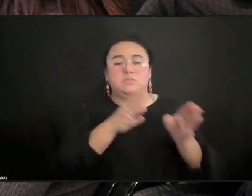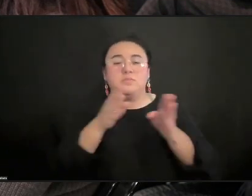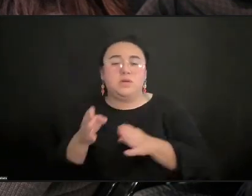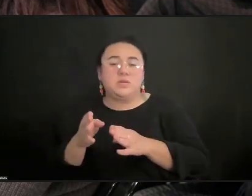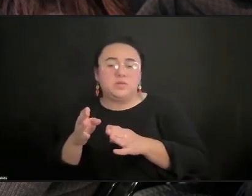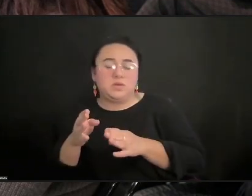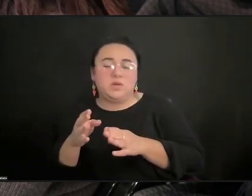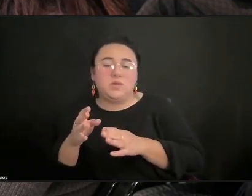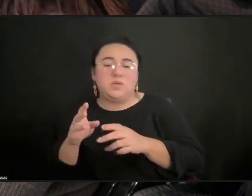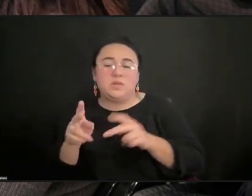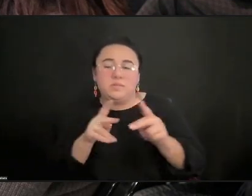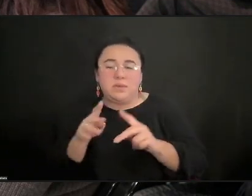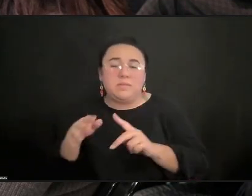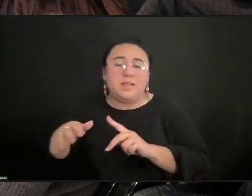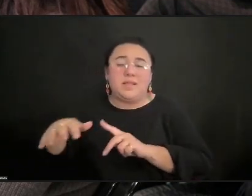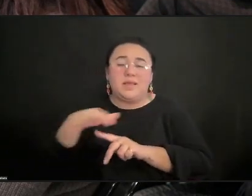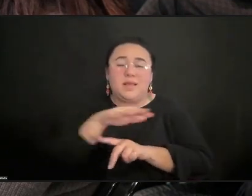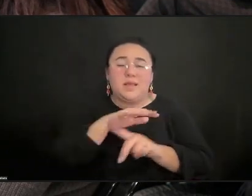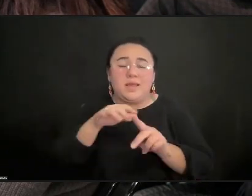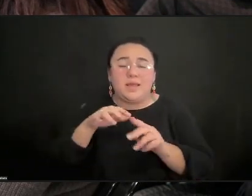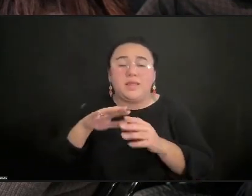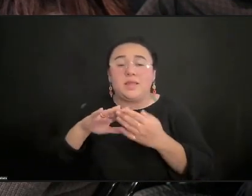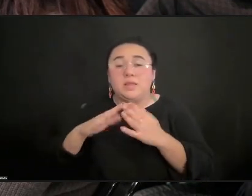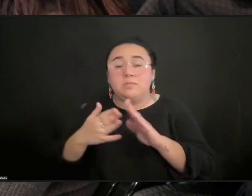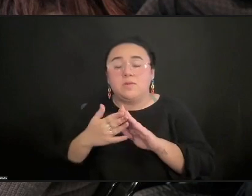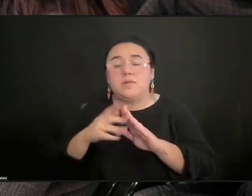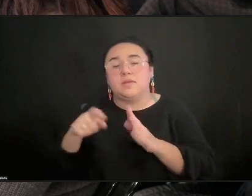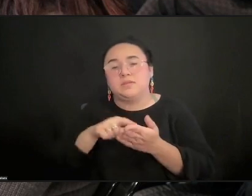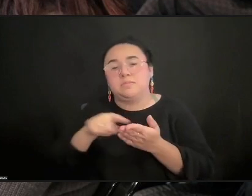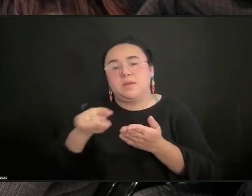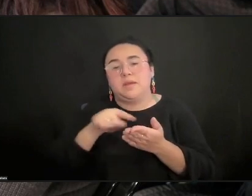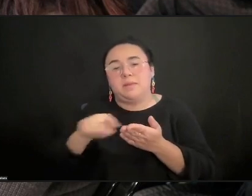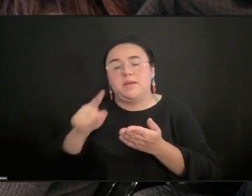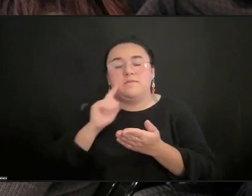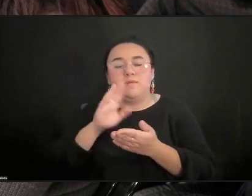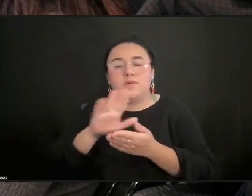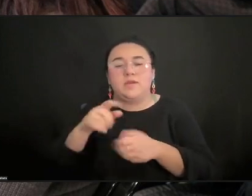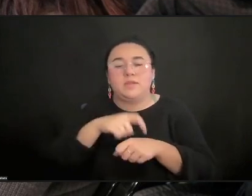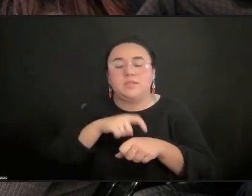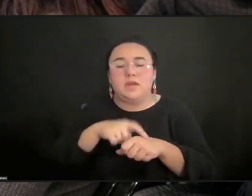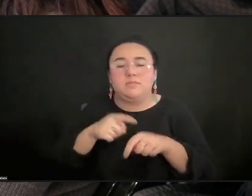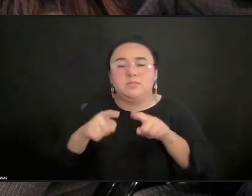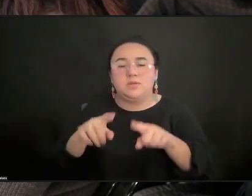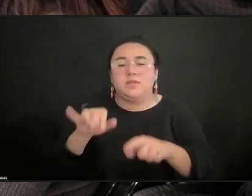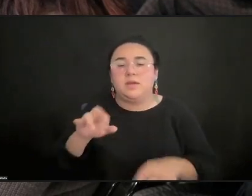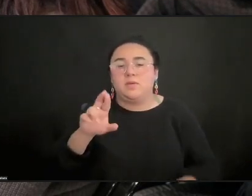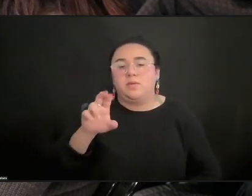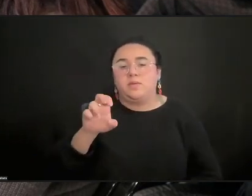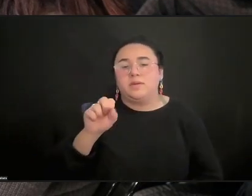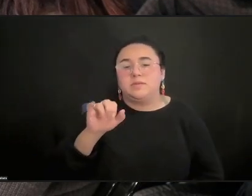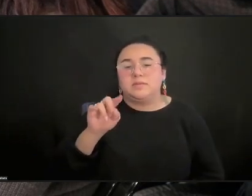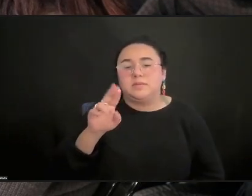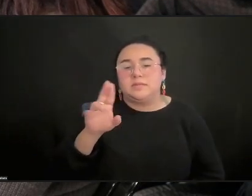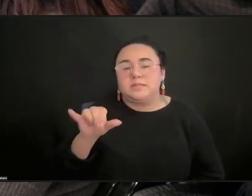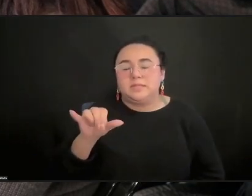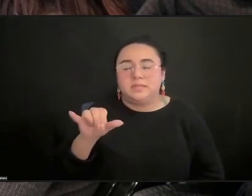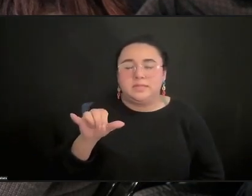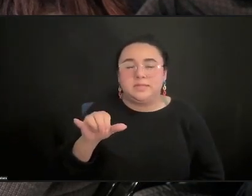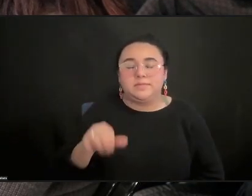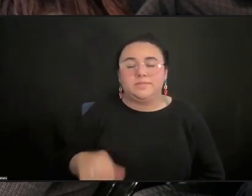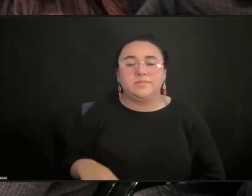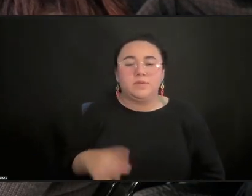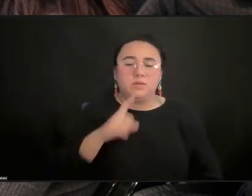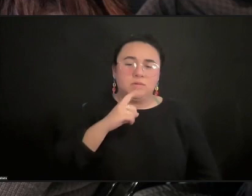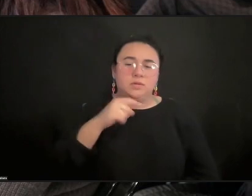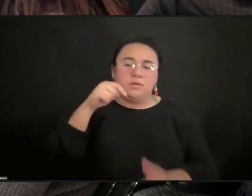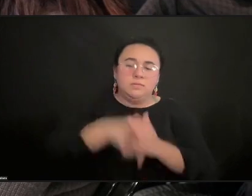people in those communities need to be paid for that time during those residencies. That is deeply valuable shift of,